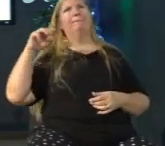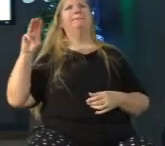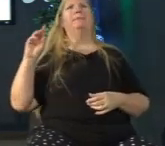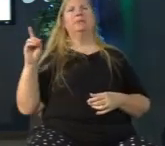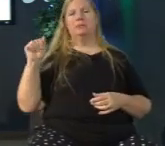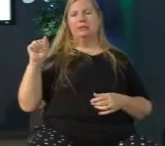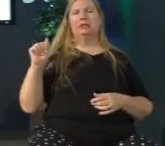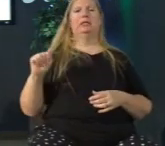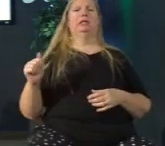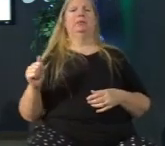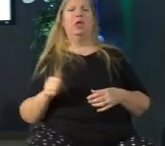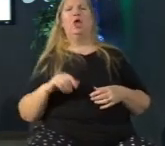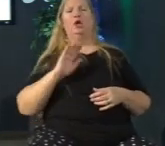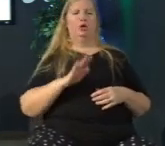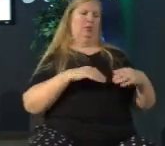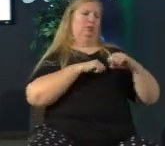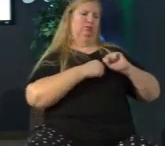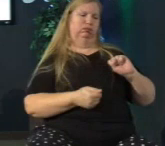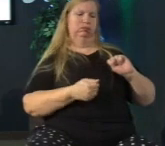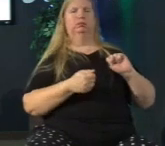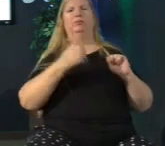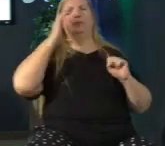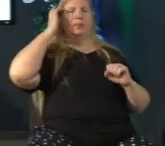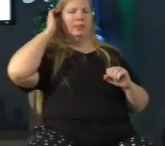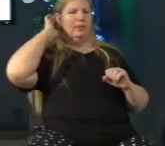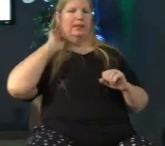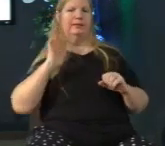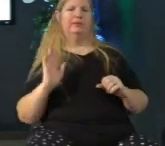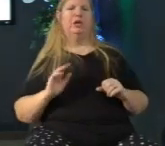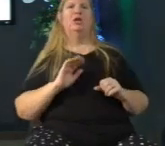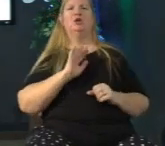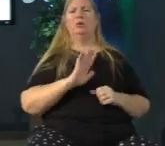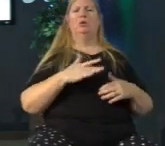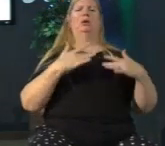of your broken heart your grief